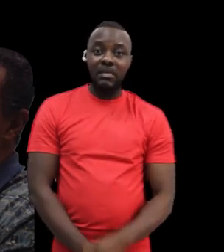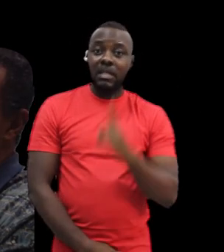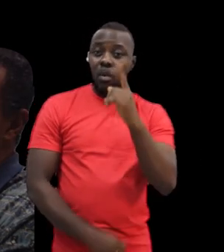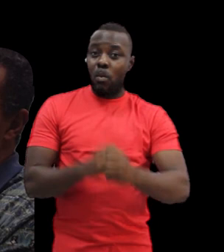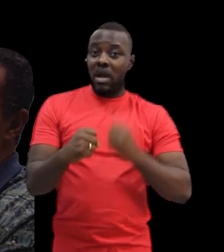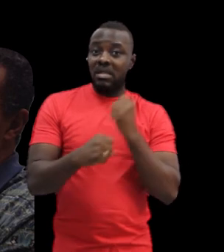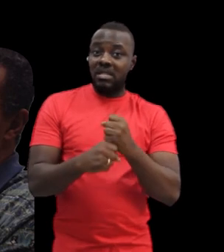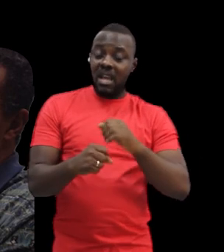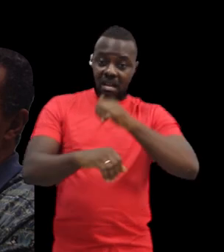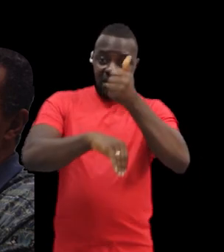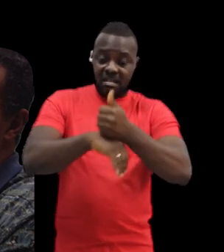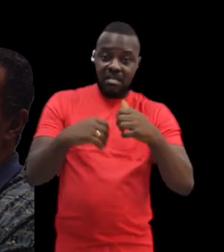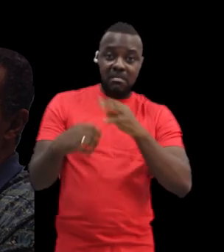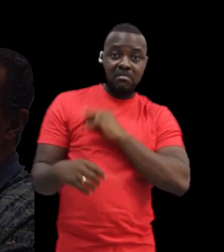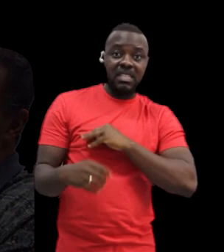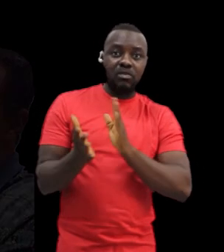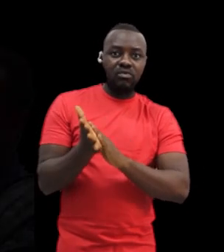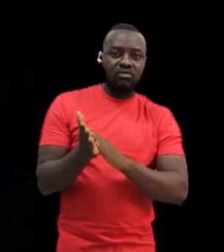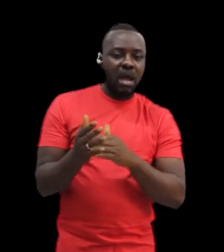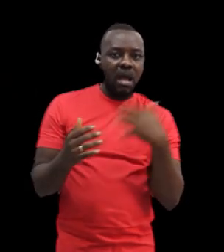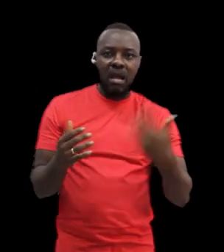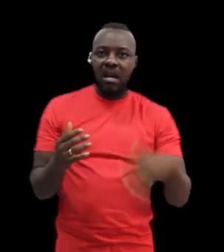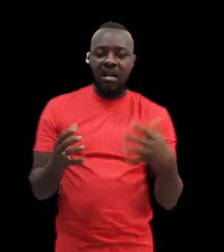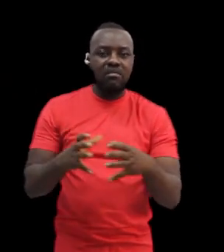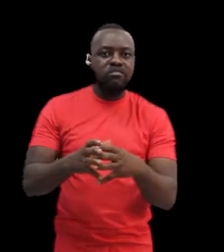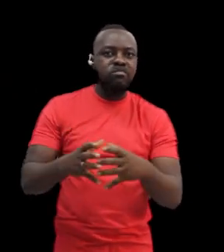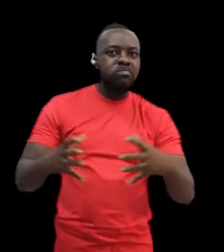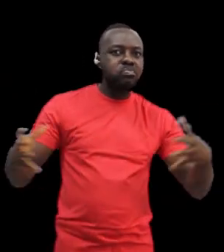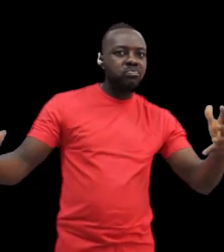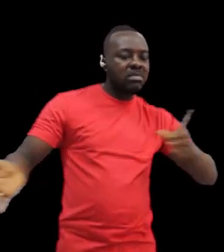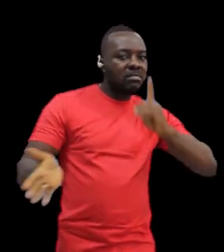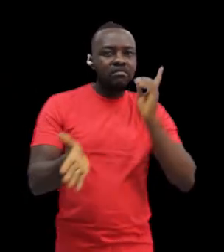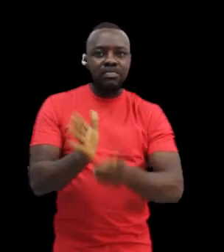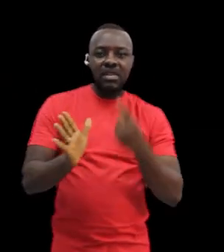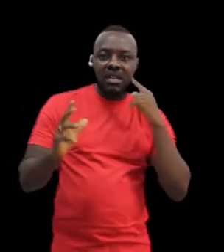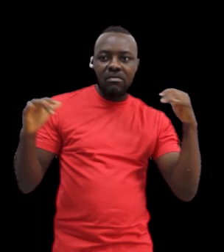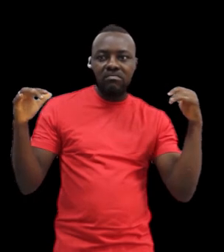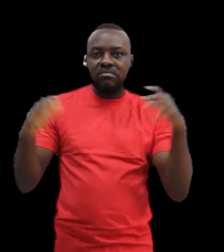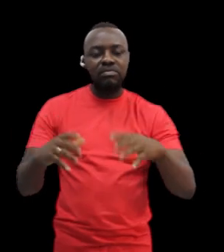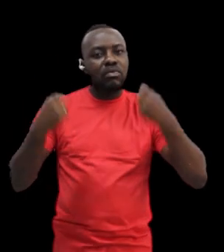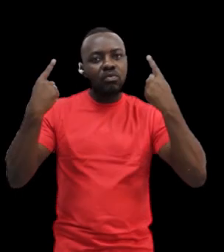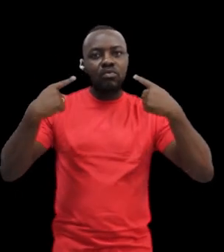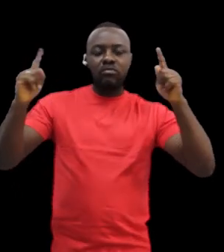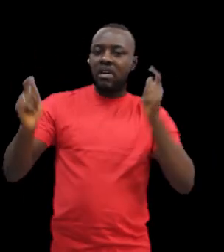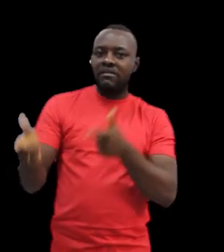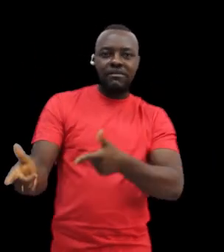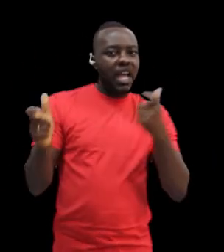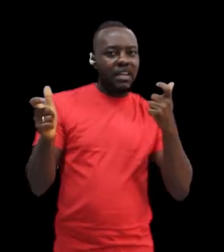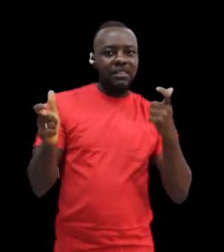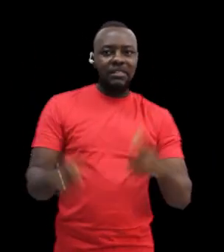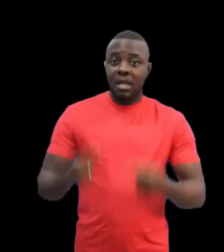A year after the start of Foster's mission for the Deaf in Ghana, his hard work was paying off. By the end of 1958,